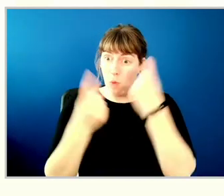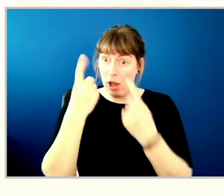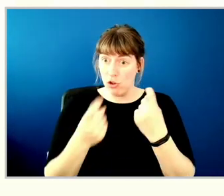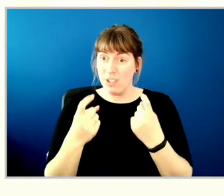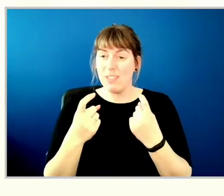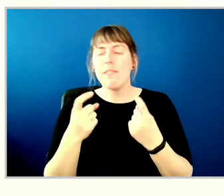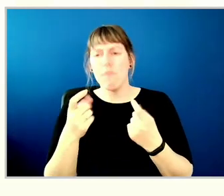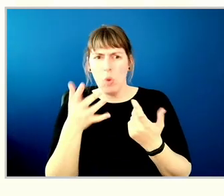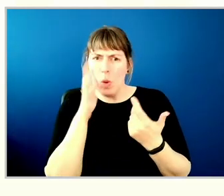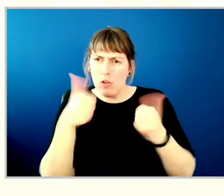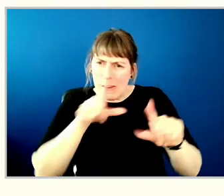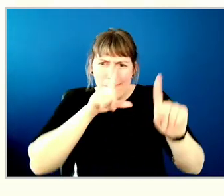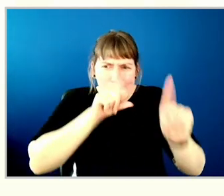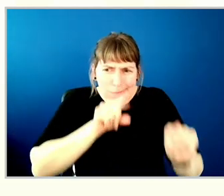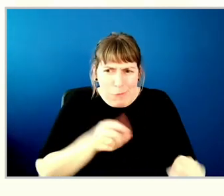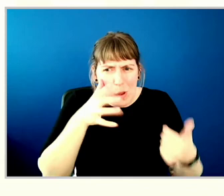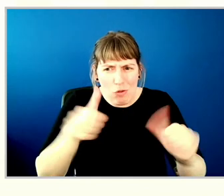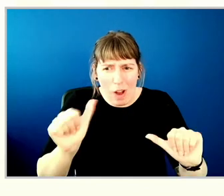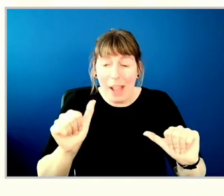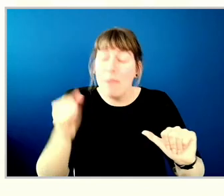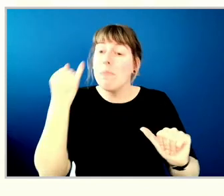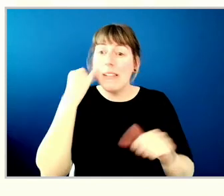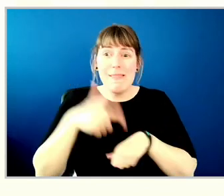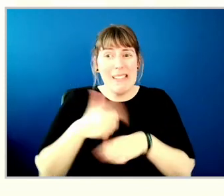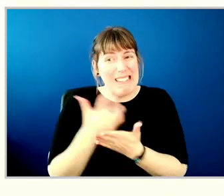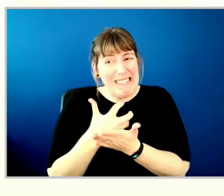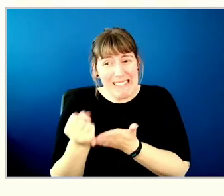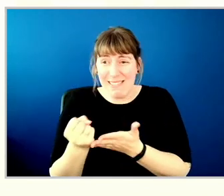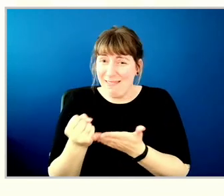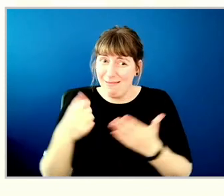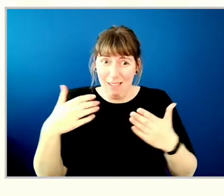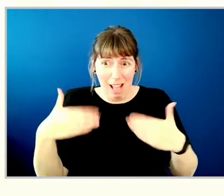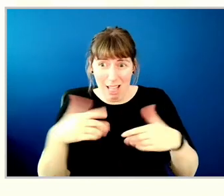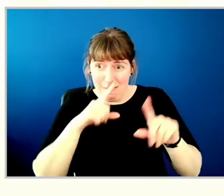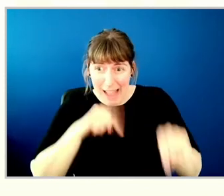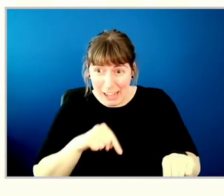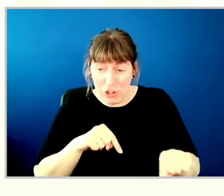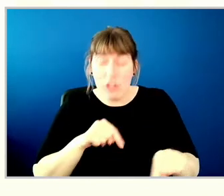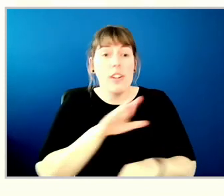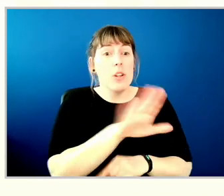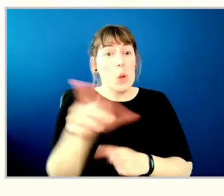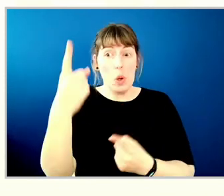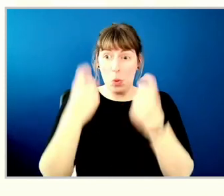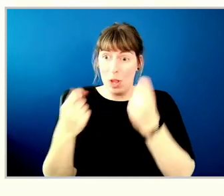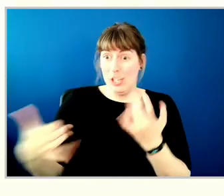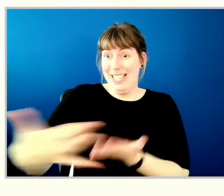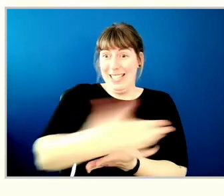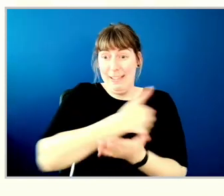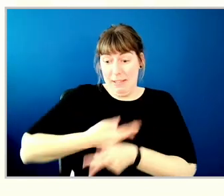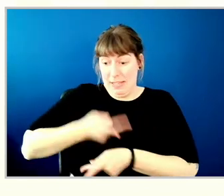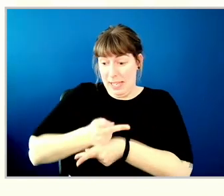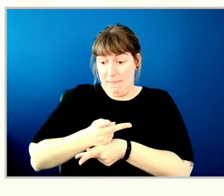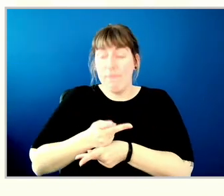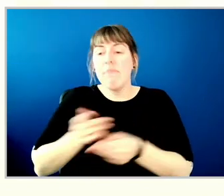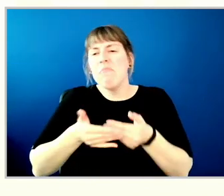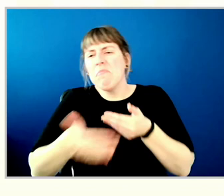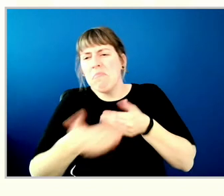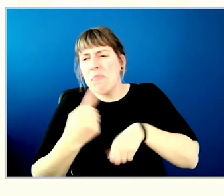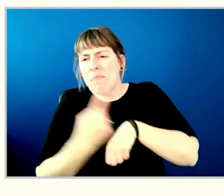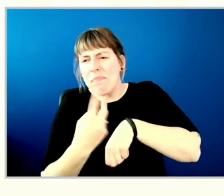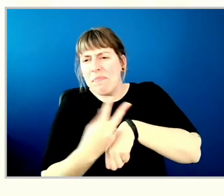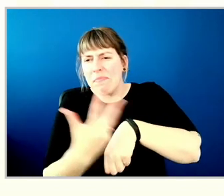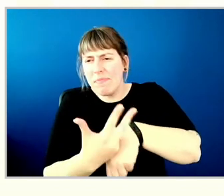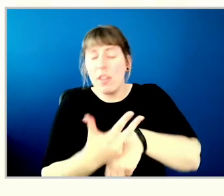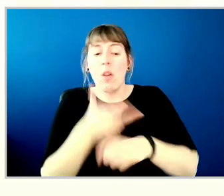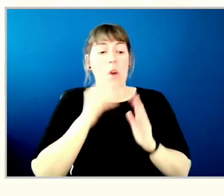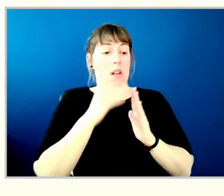period. But if we don't get to your question tonight, we'll collect all questions and in the days after the meeting, we're going